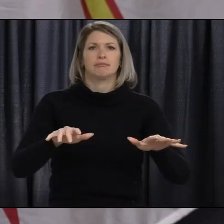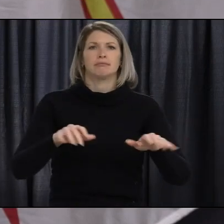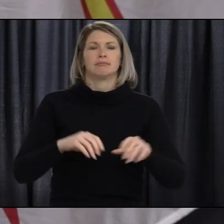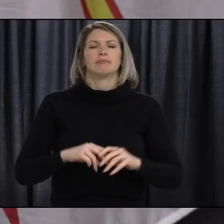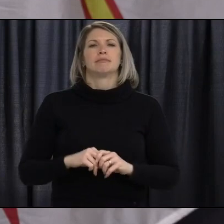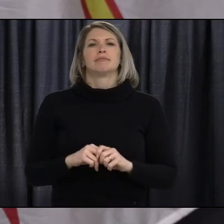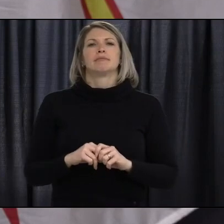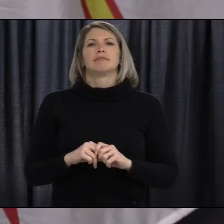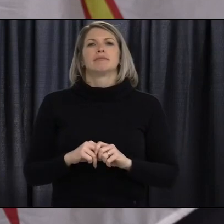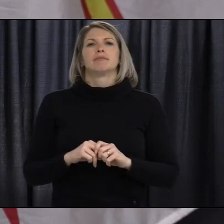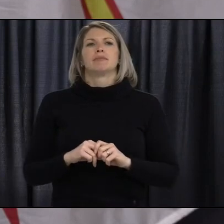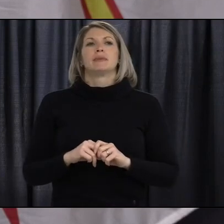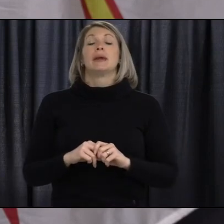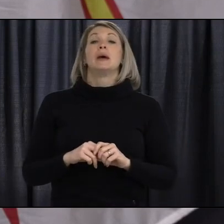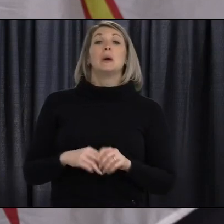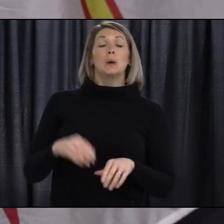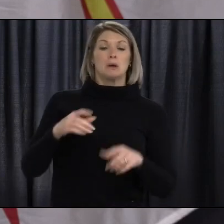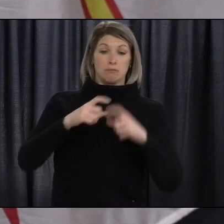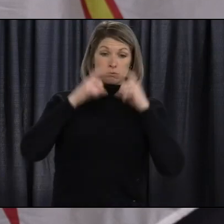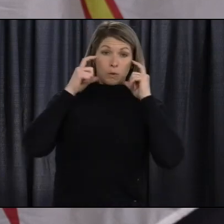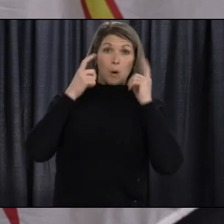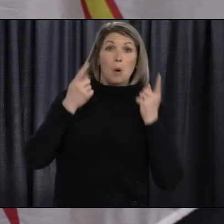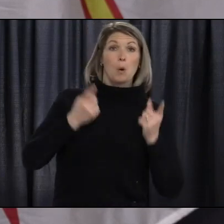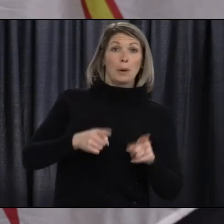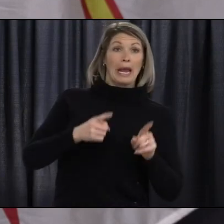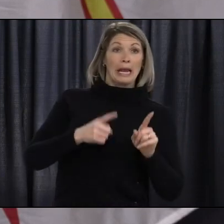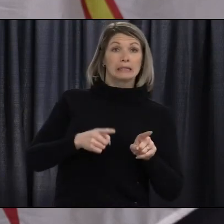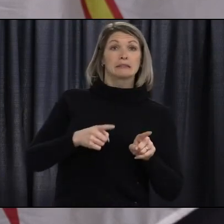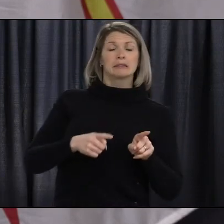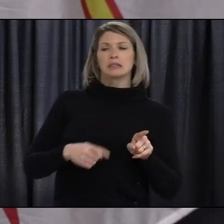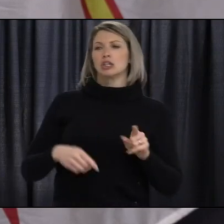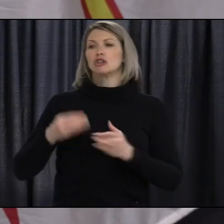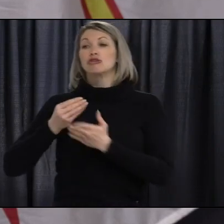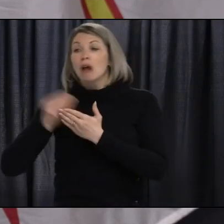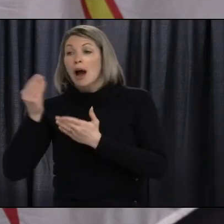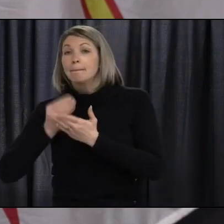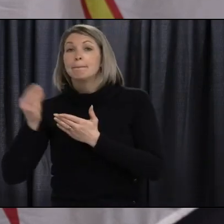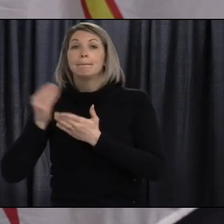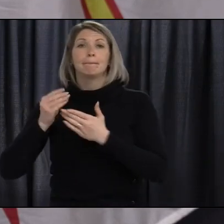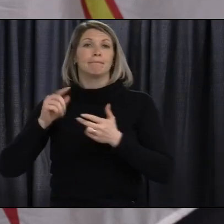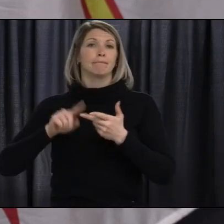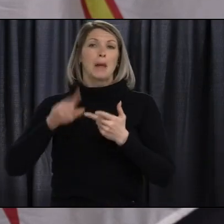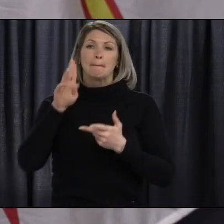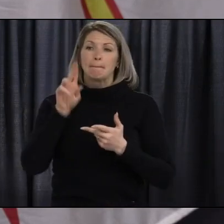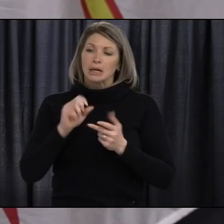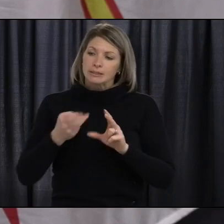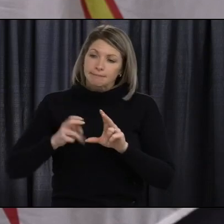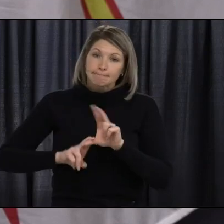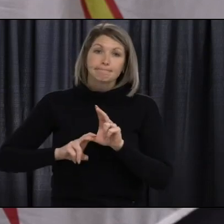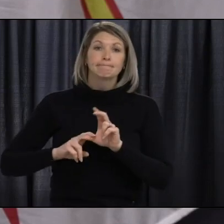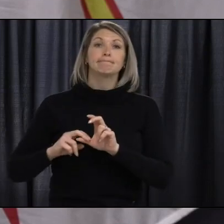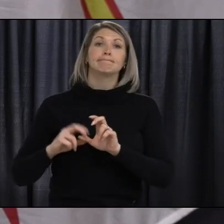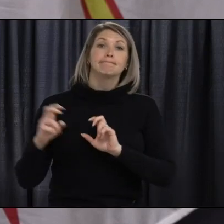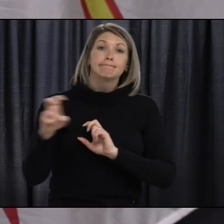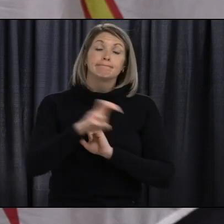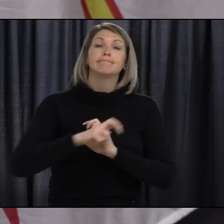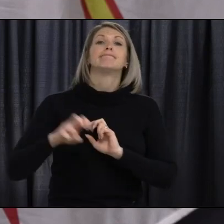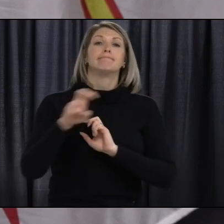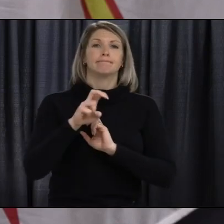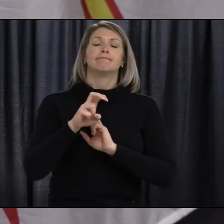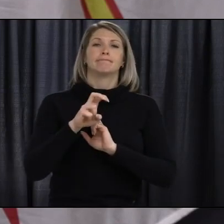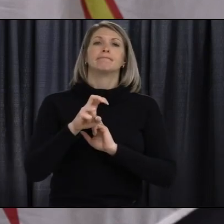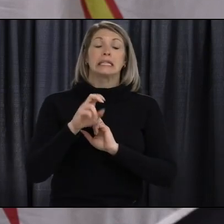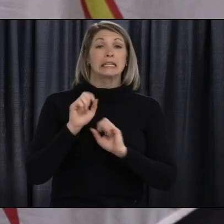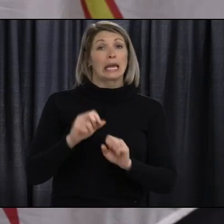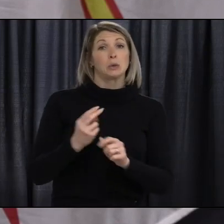when shopping for essentials or using public transit. If you do wear a mask, ensure it is well fitted